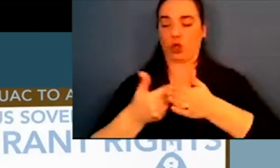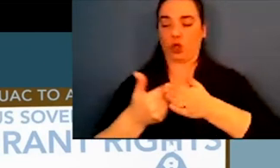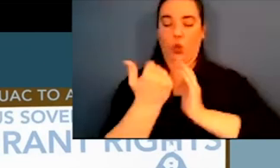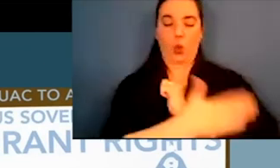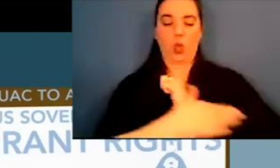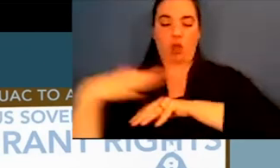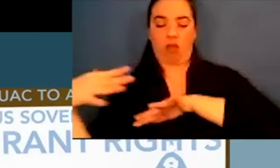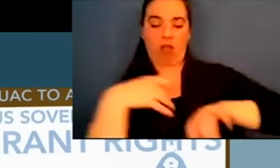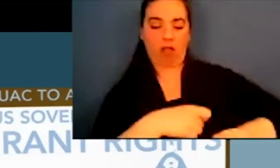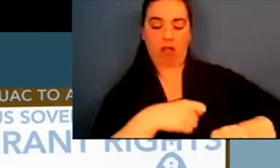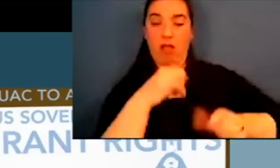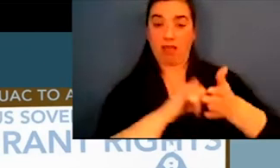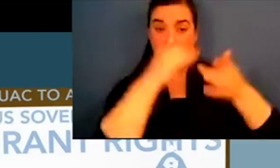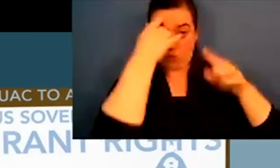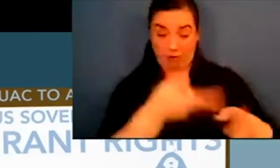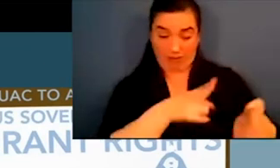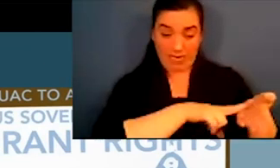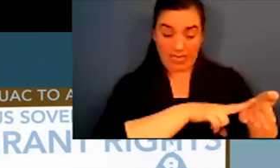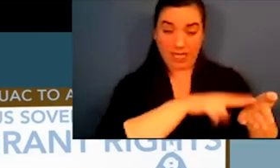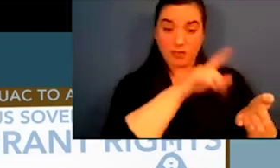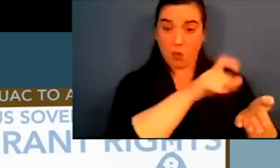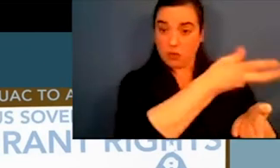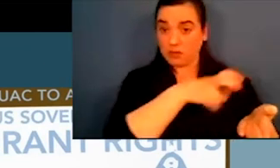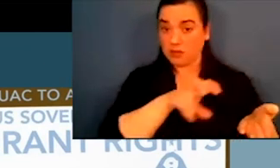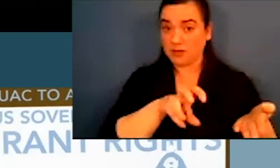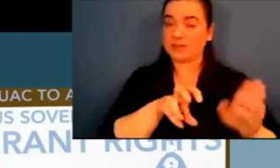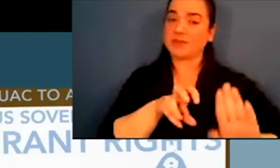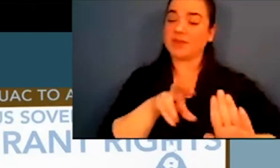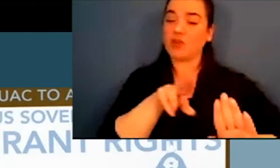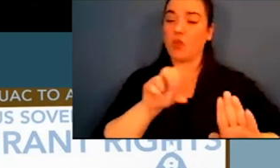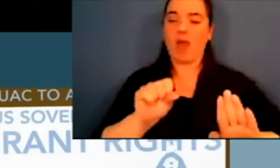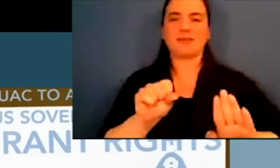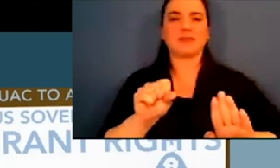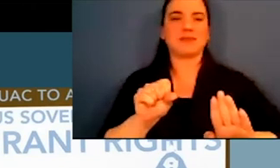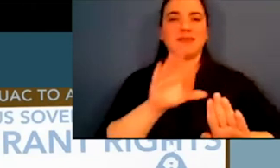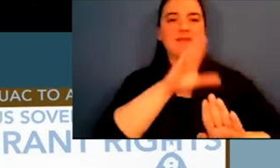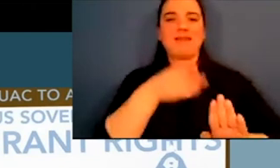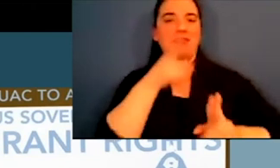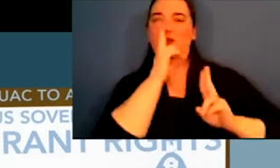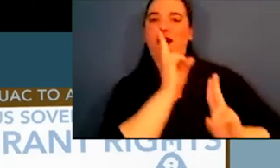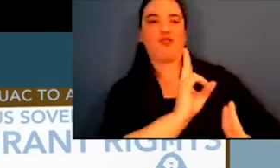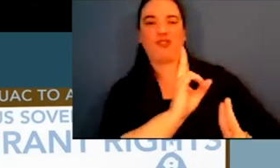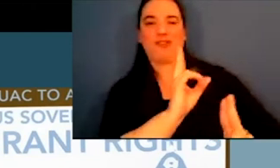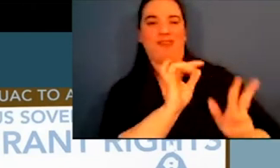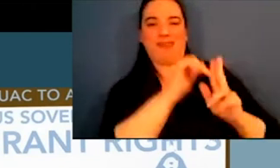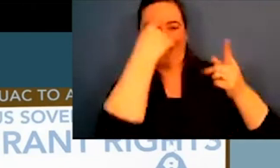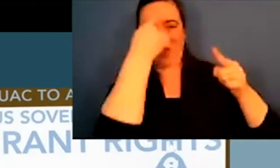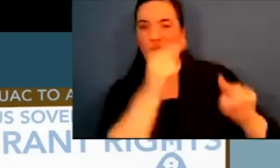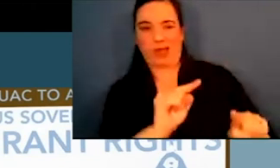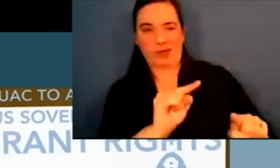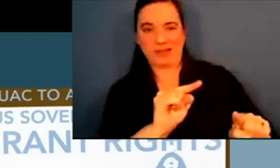was of the time, the British, the French, and whenever a new nation took over those lands that treaty was supposed to go with them.